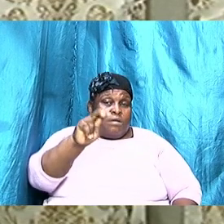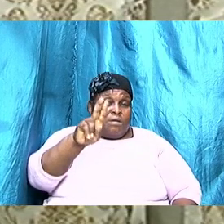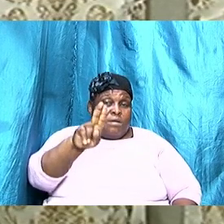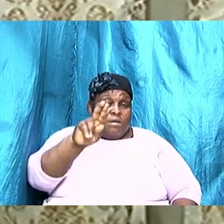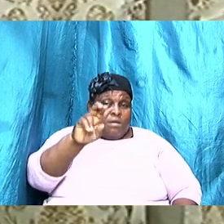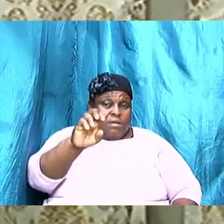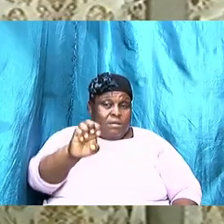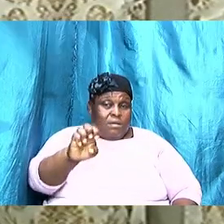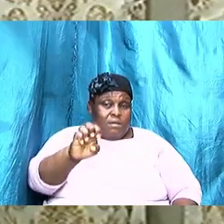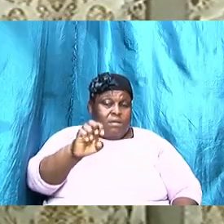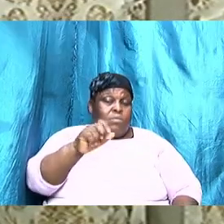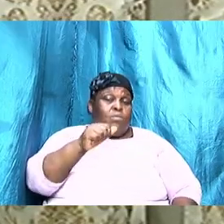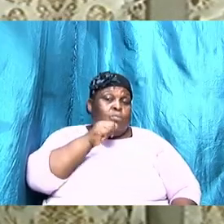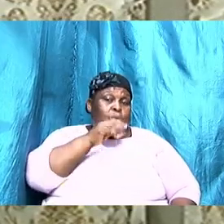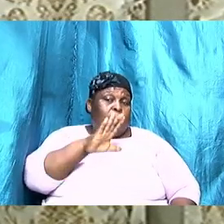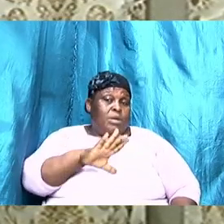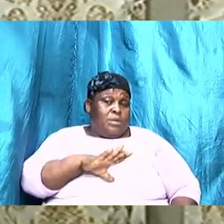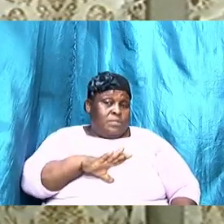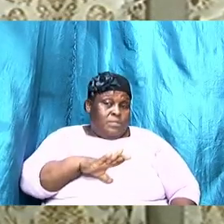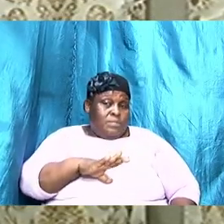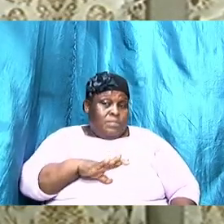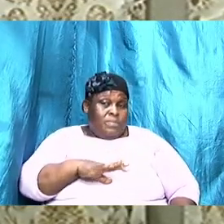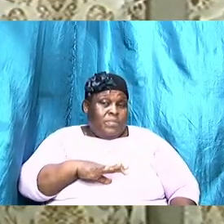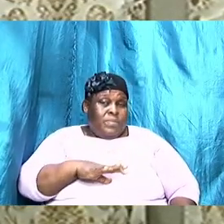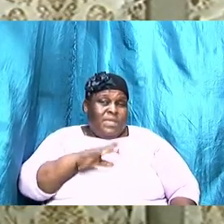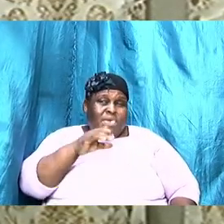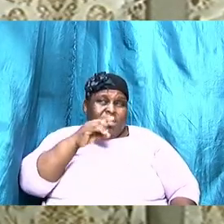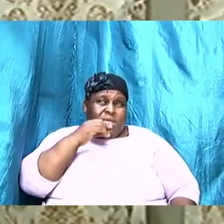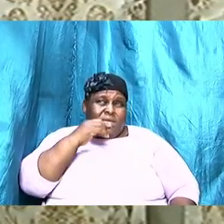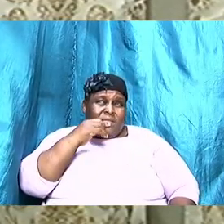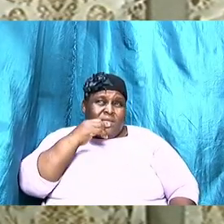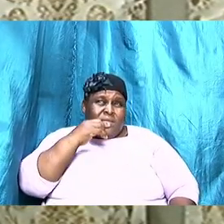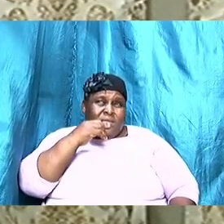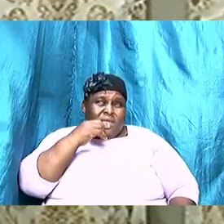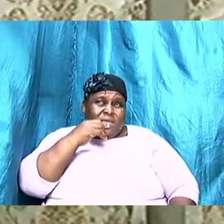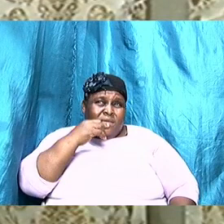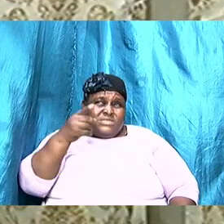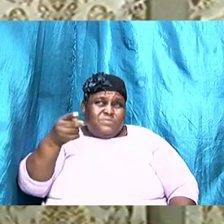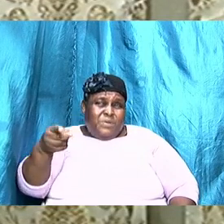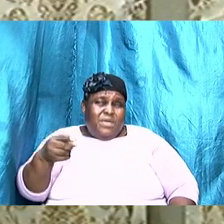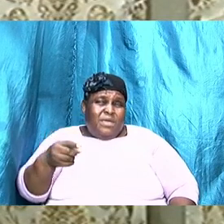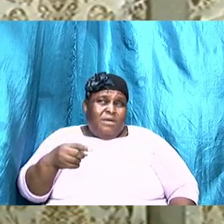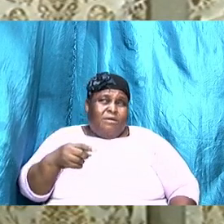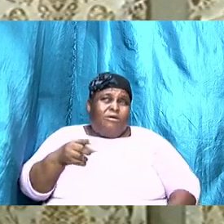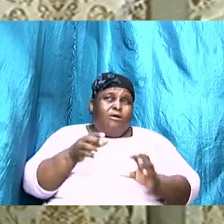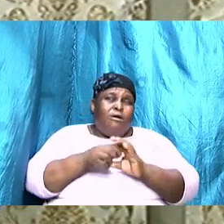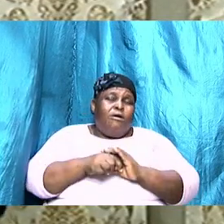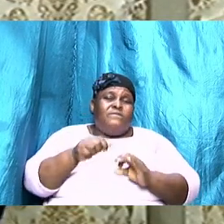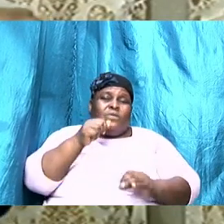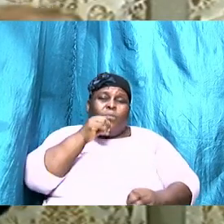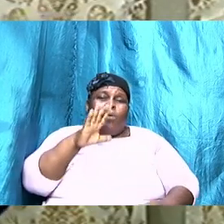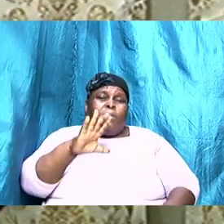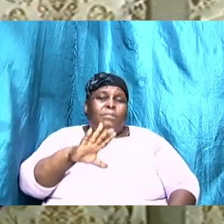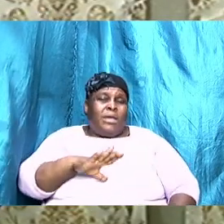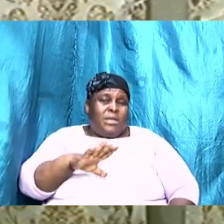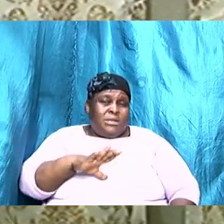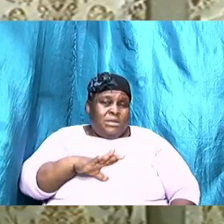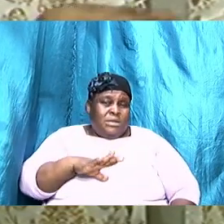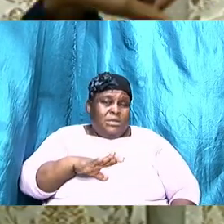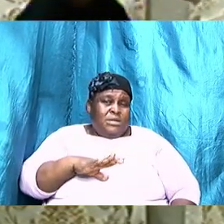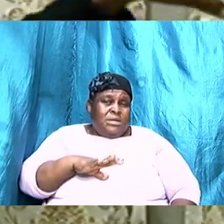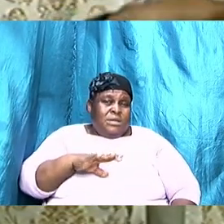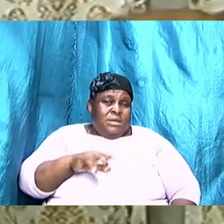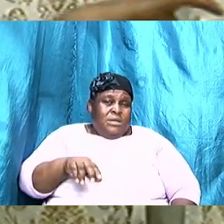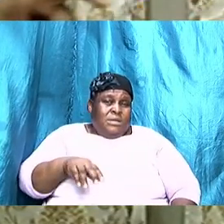as it goes through it describes her and remember now this is being written in Old Testament